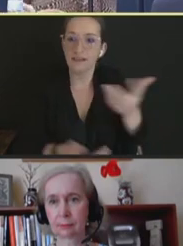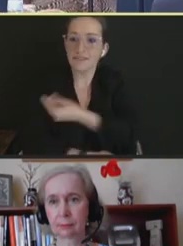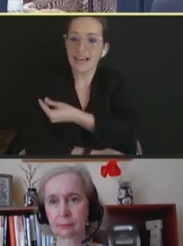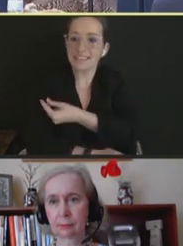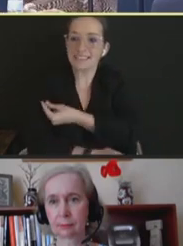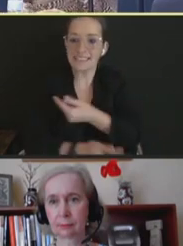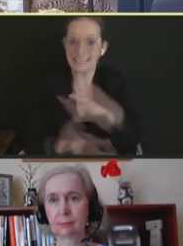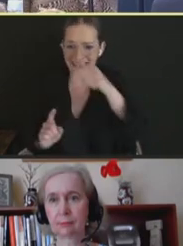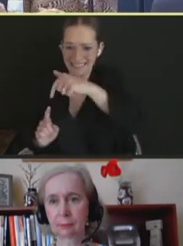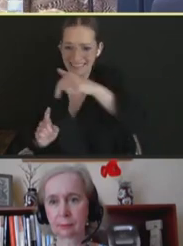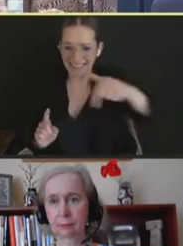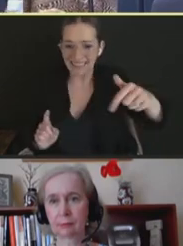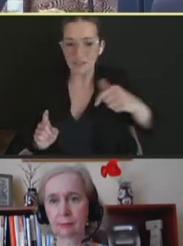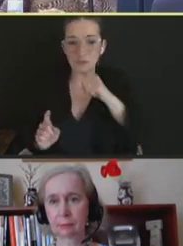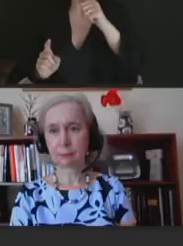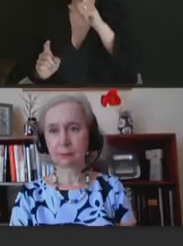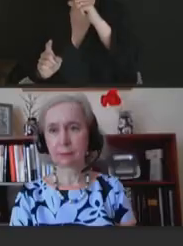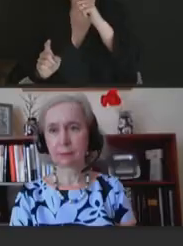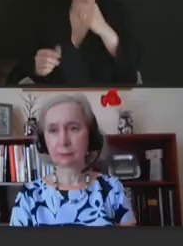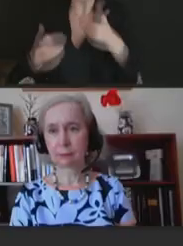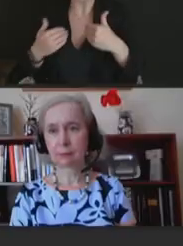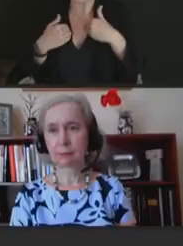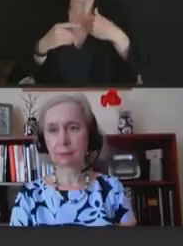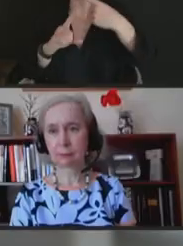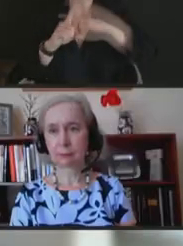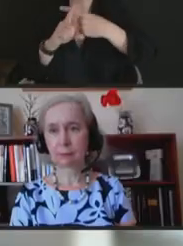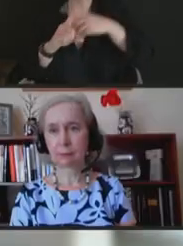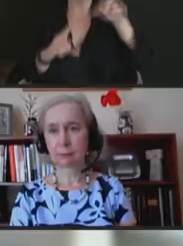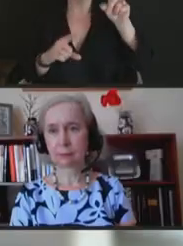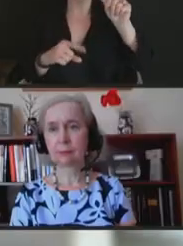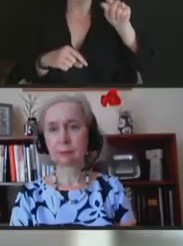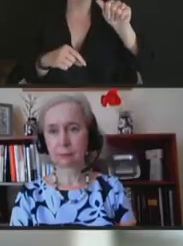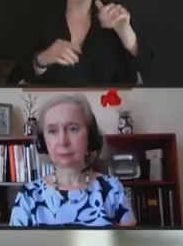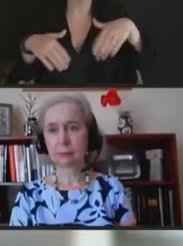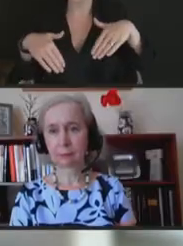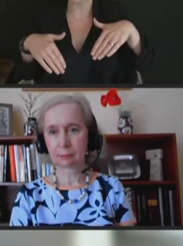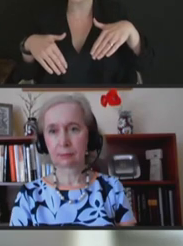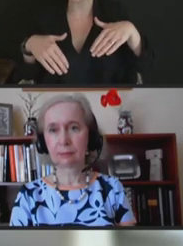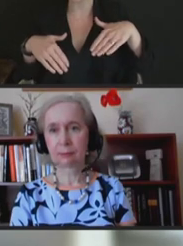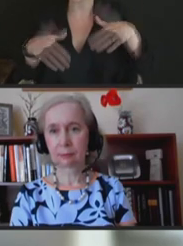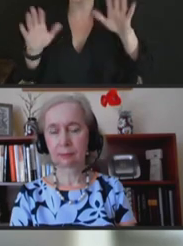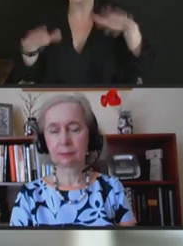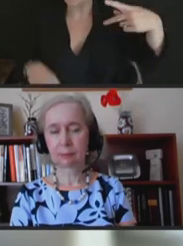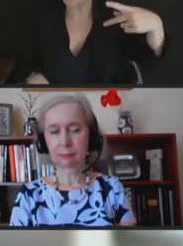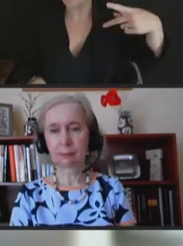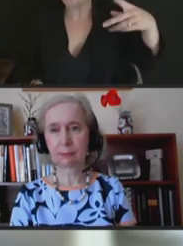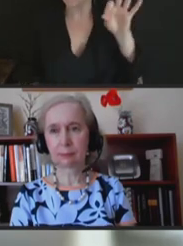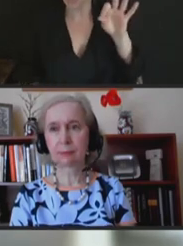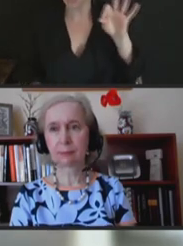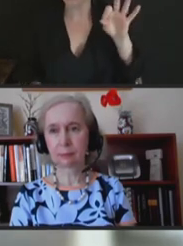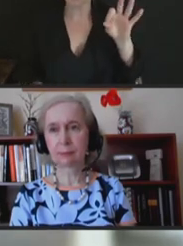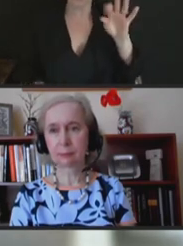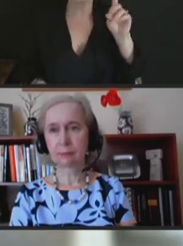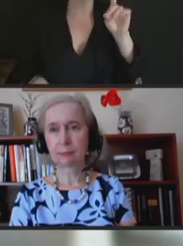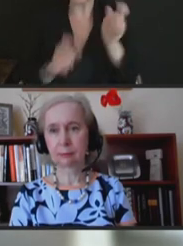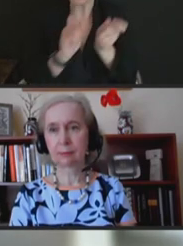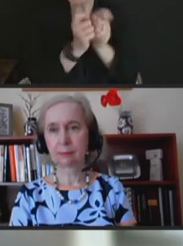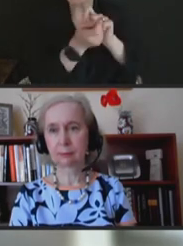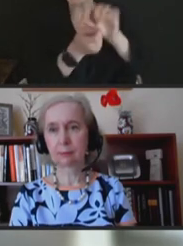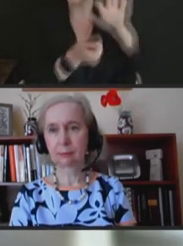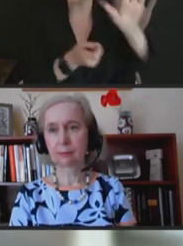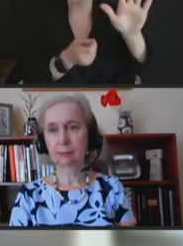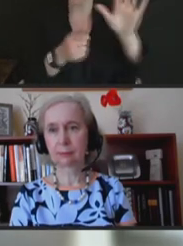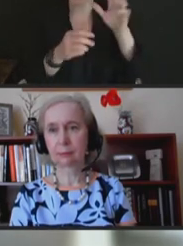And as you saw over time, even Pfizer stepped down their temperature storage requirements because they have the data.